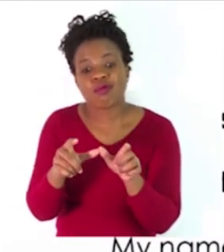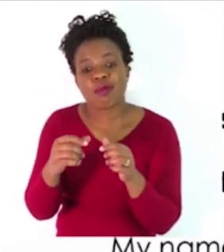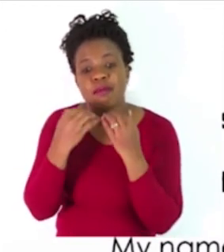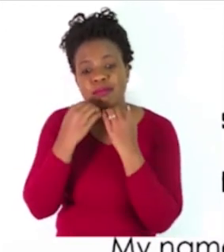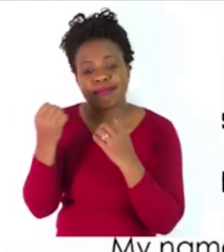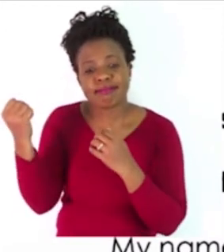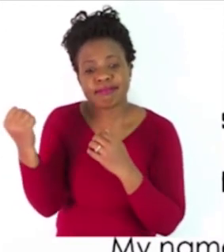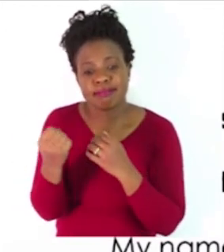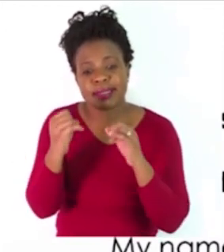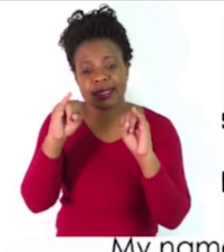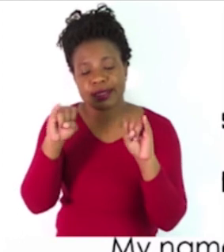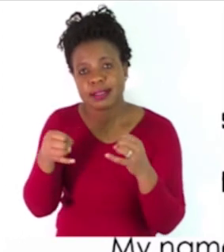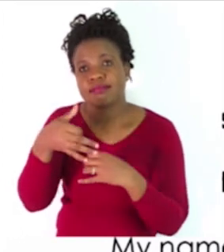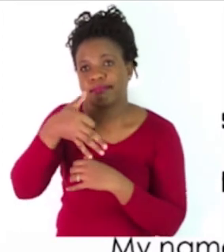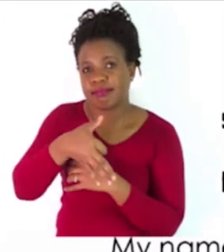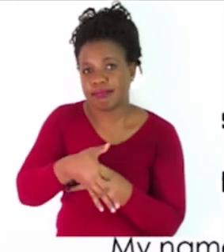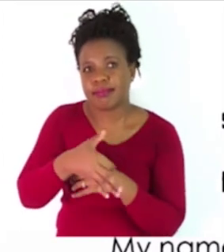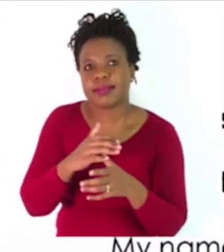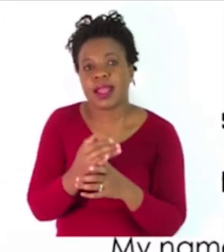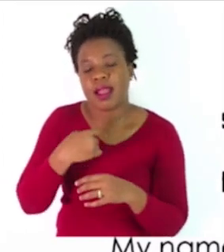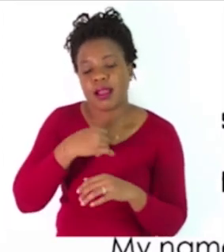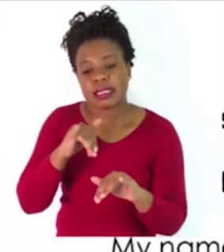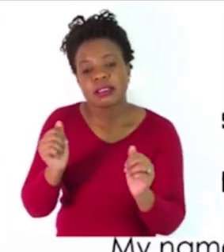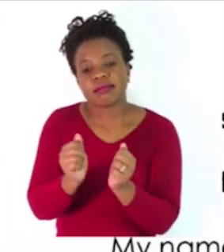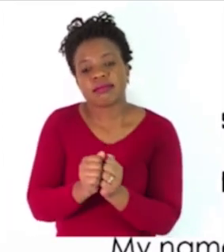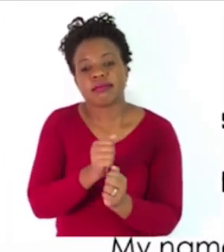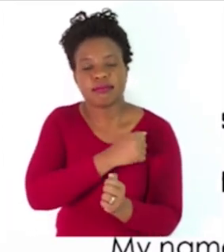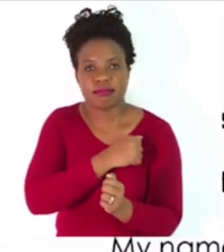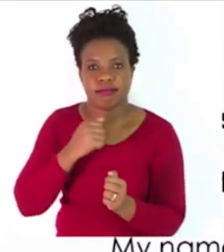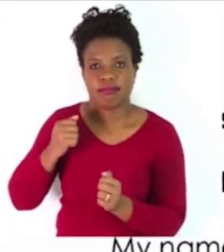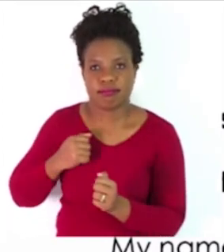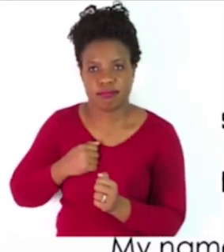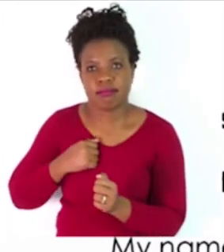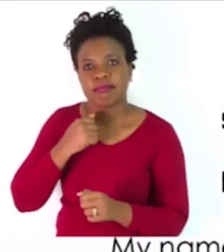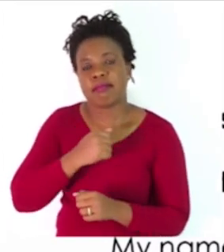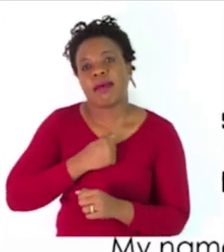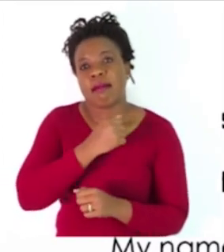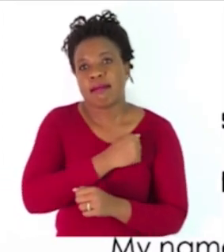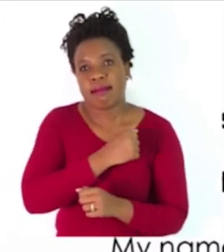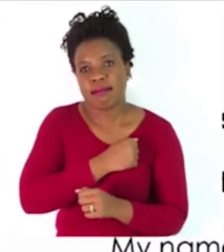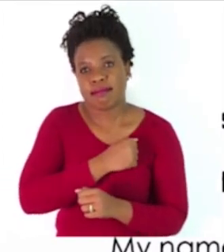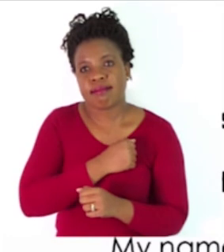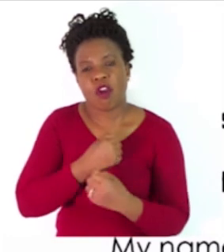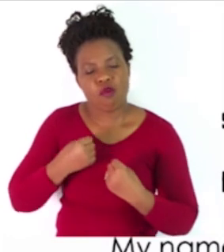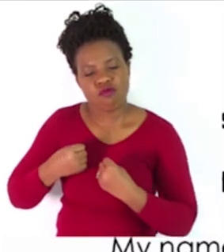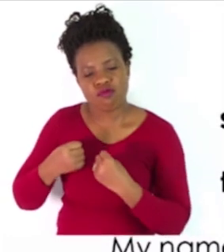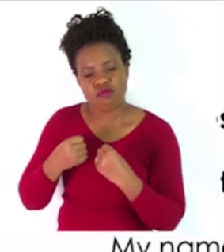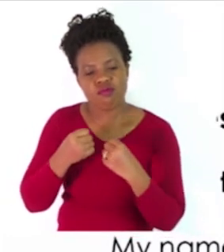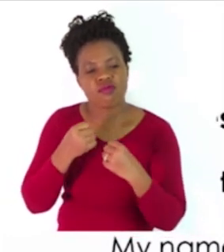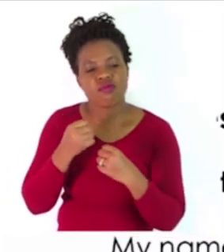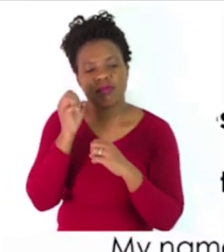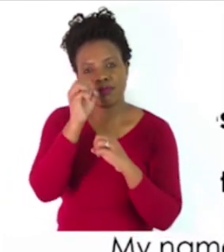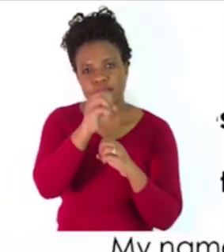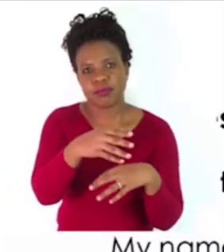of Namibia. I live with my mother and father. My mother drives me to school